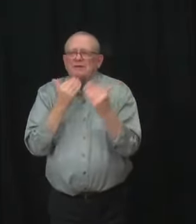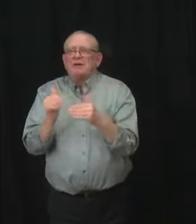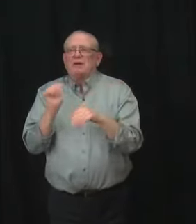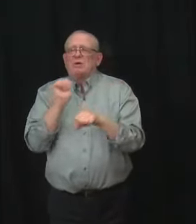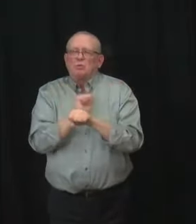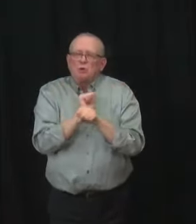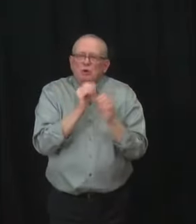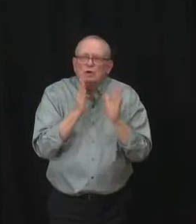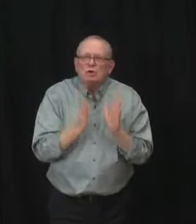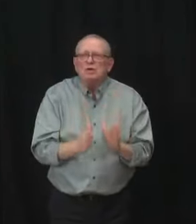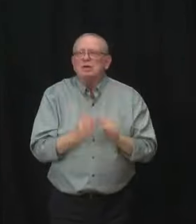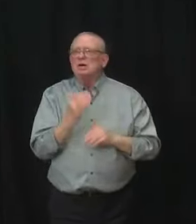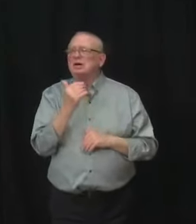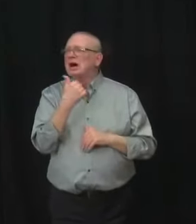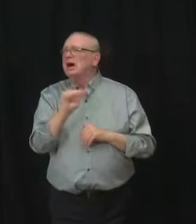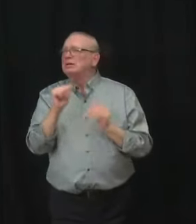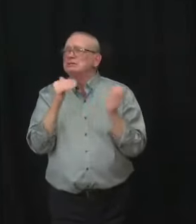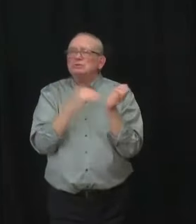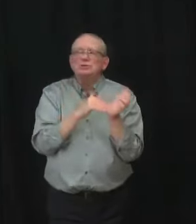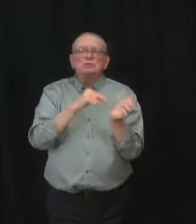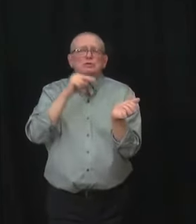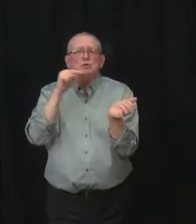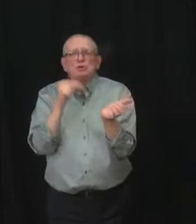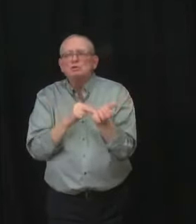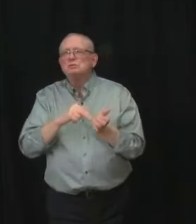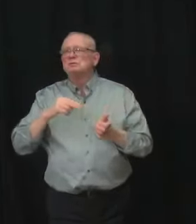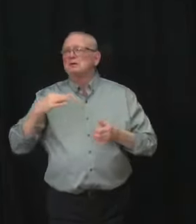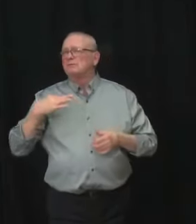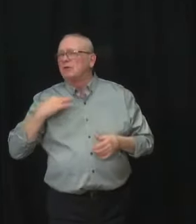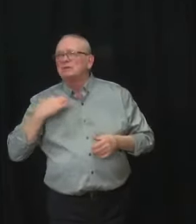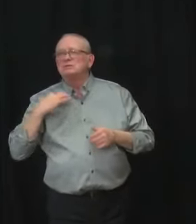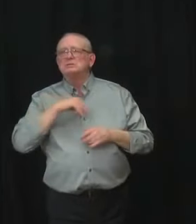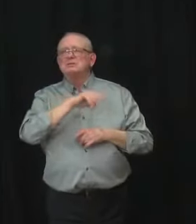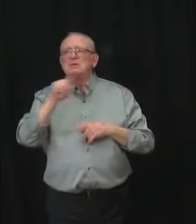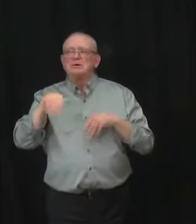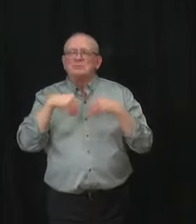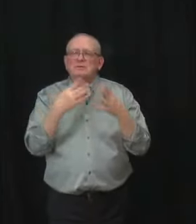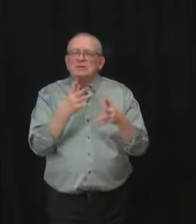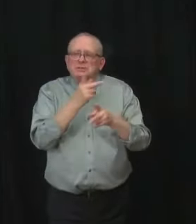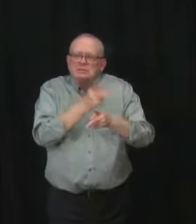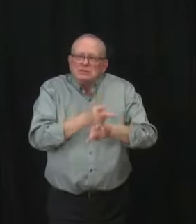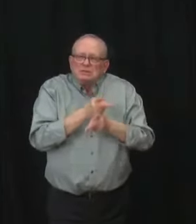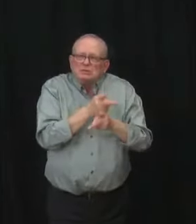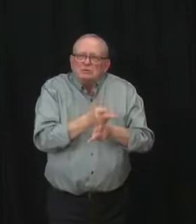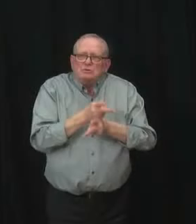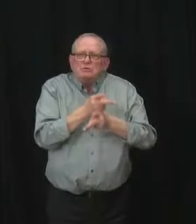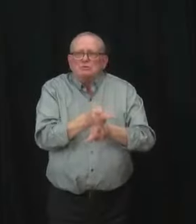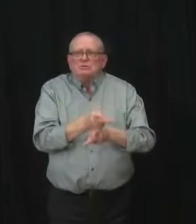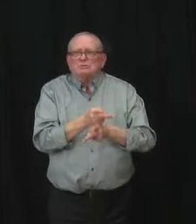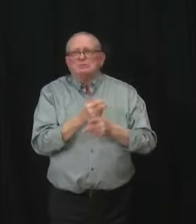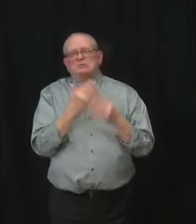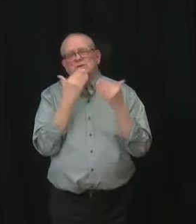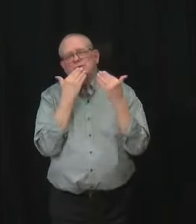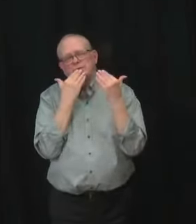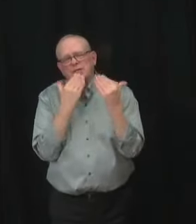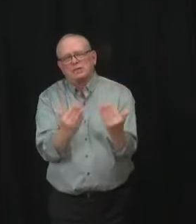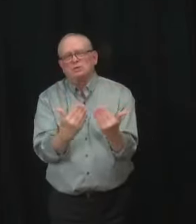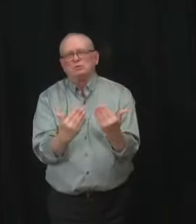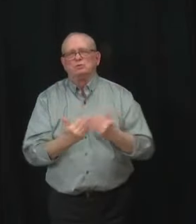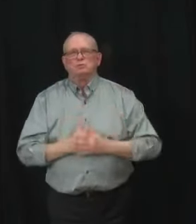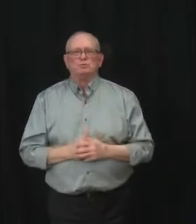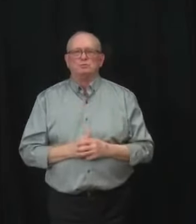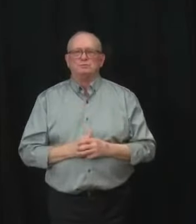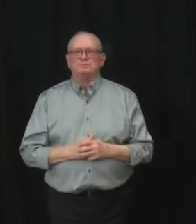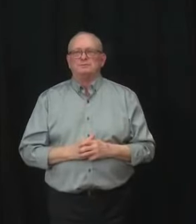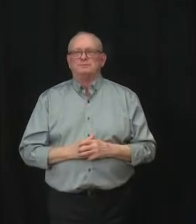workers, doctors, and volunteers who are providing the critical care needed by Albertans. I'm also